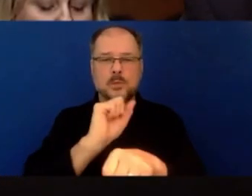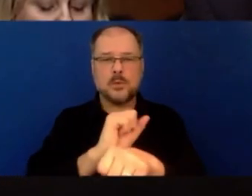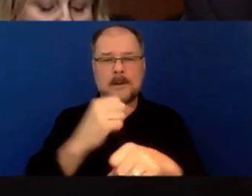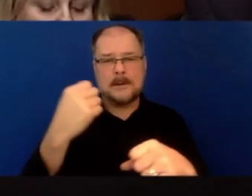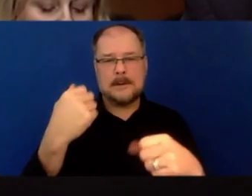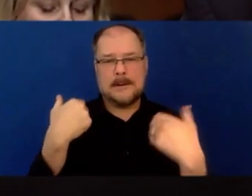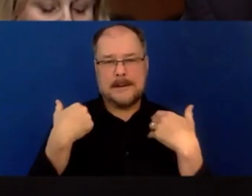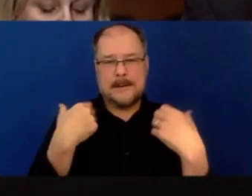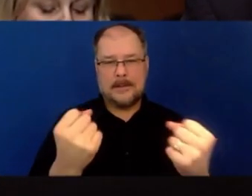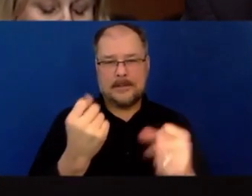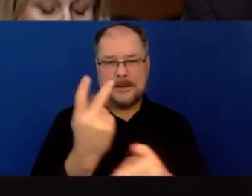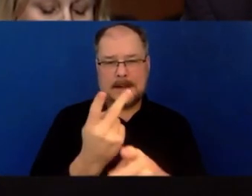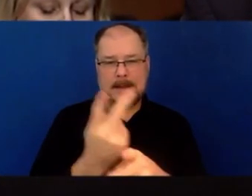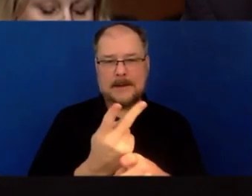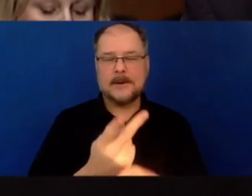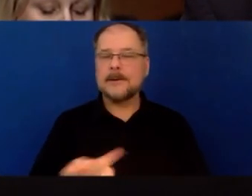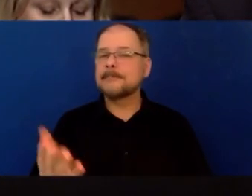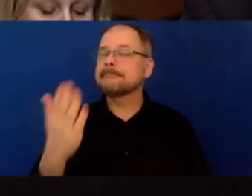Thank you for that question.